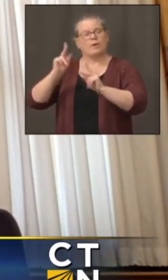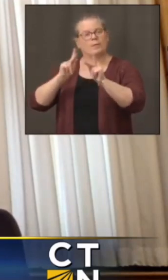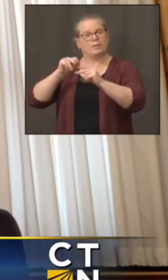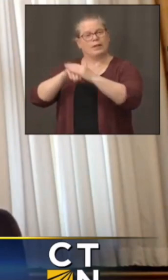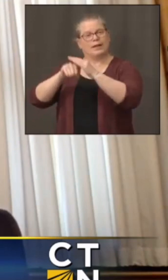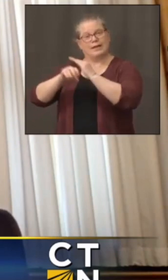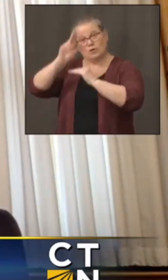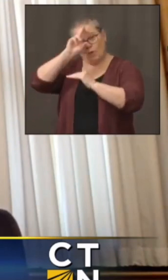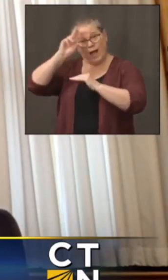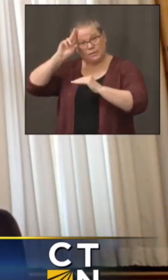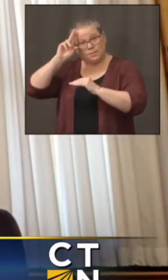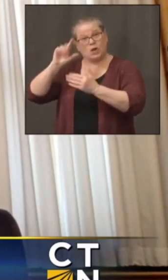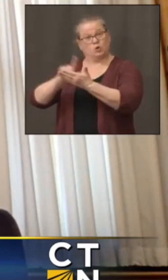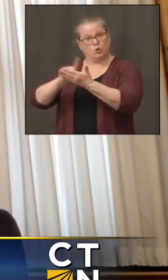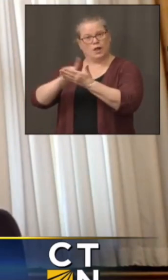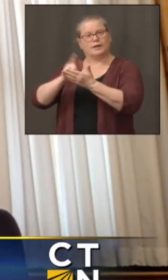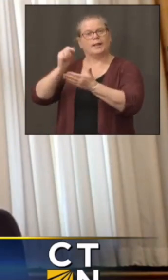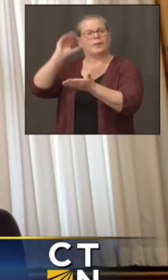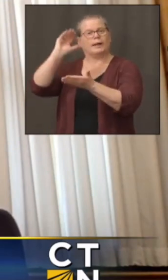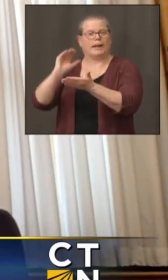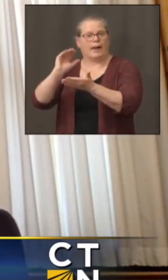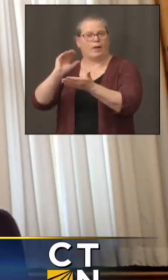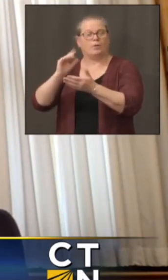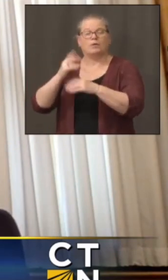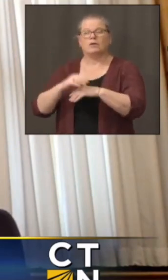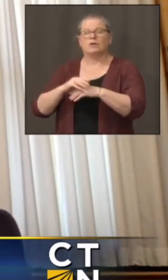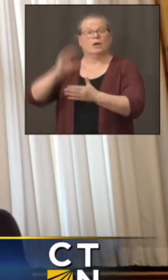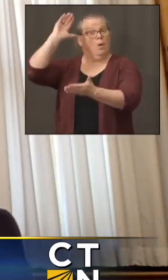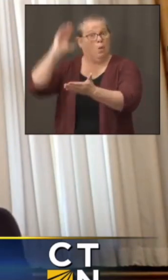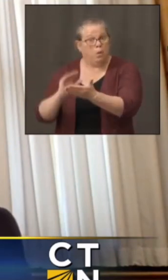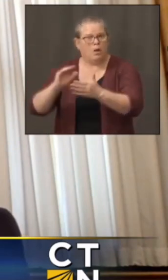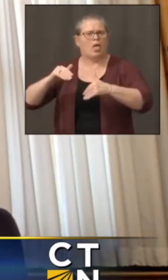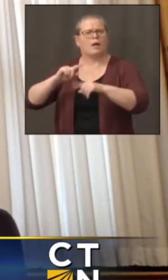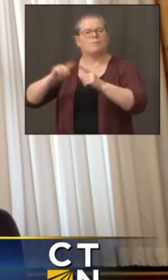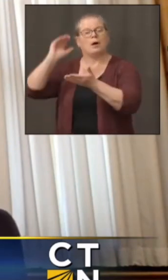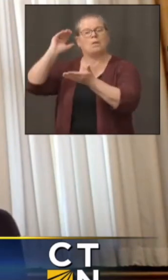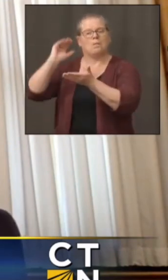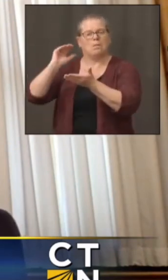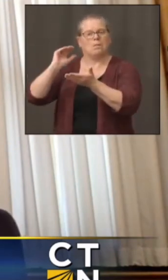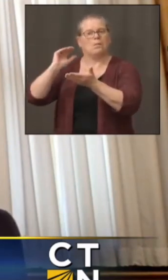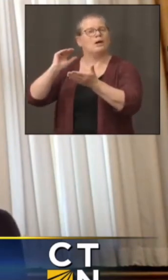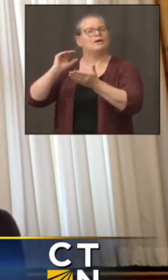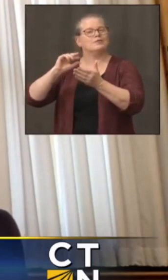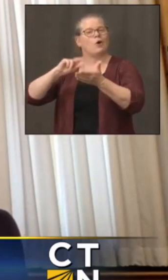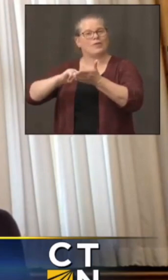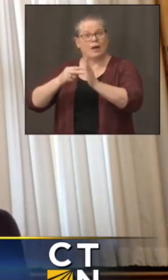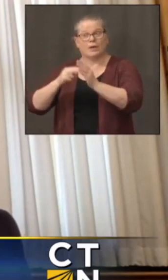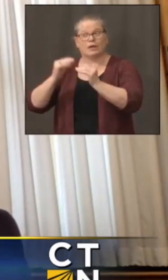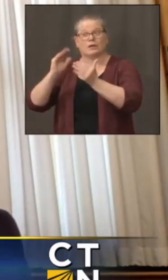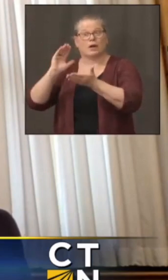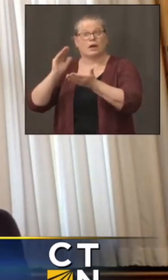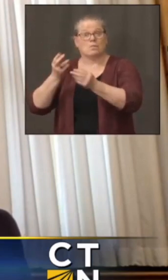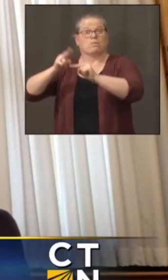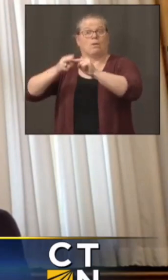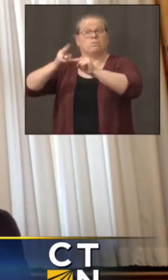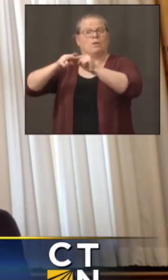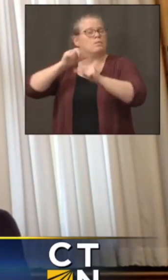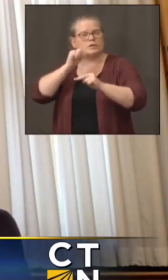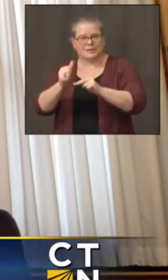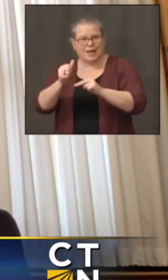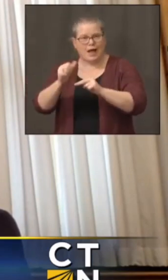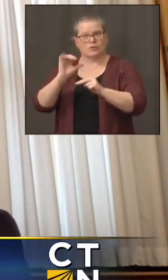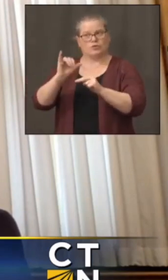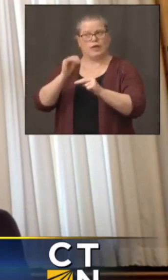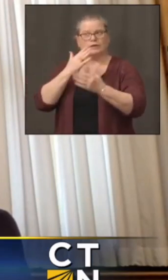off their peaks, not dramatically, but at least not continuing to grow. So that's that's encouraging news. And